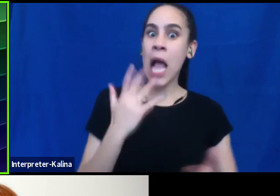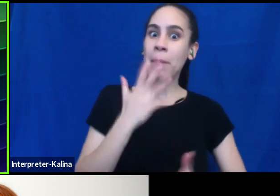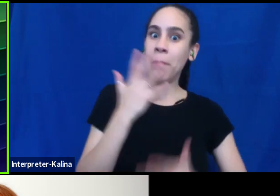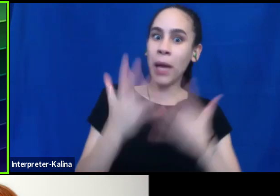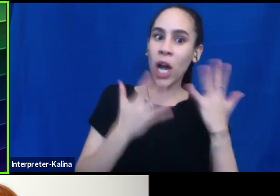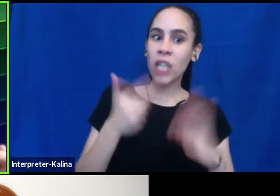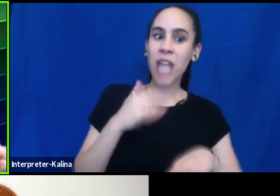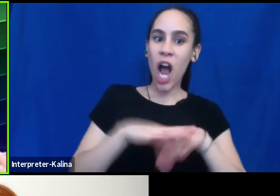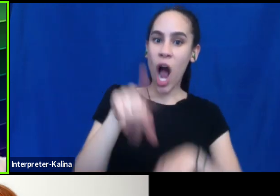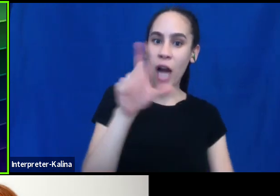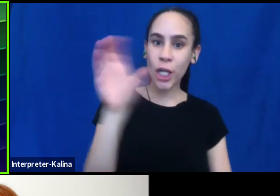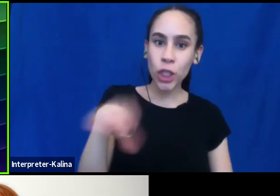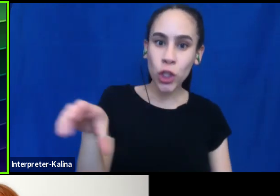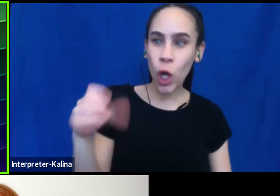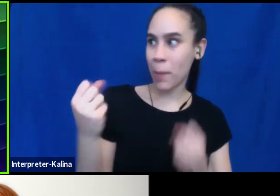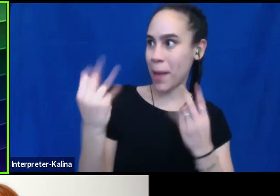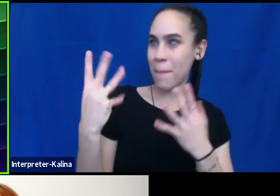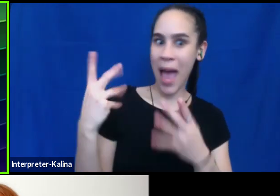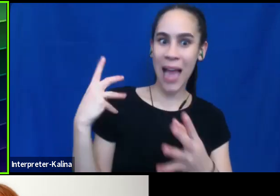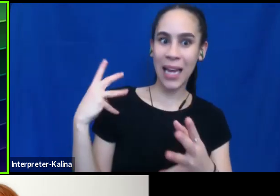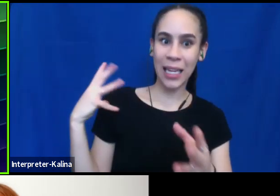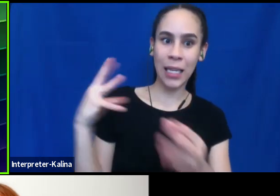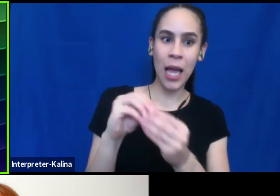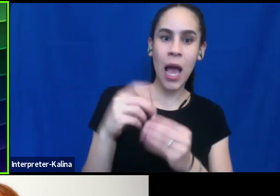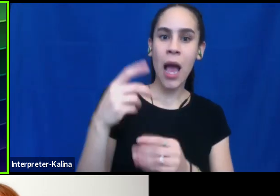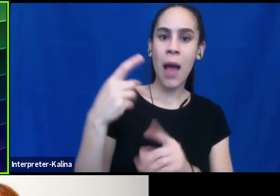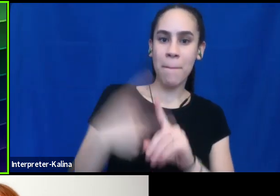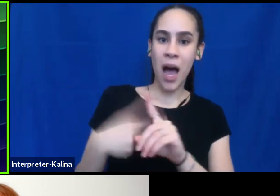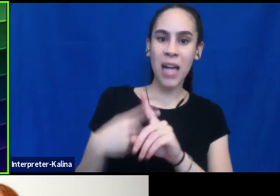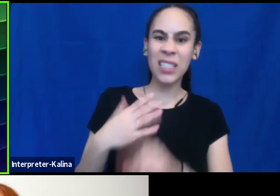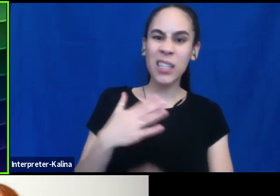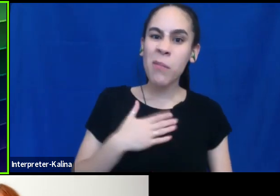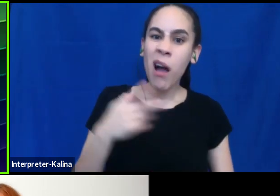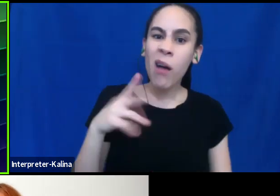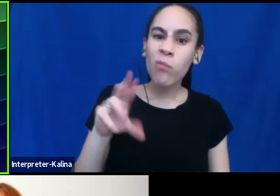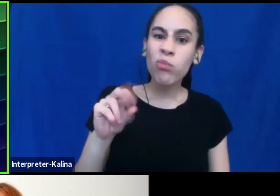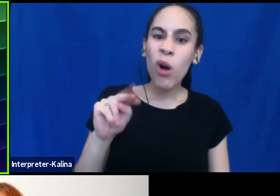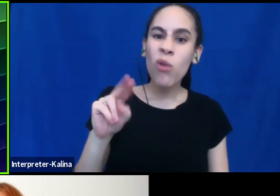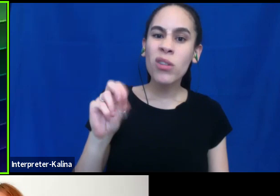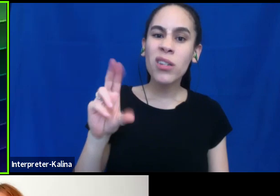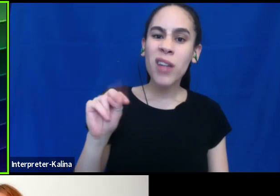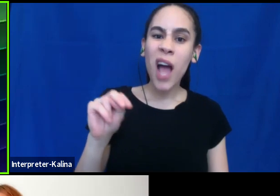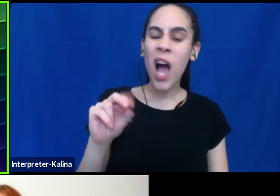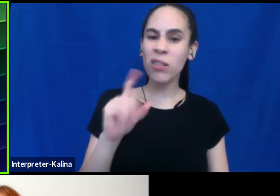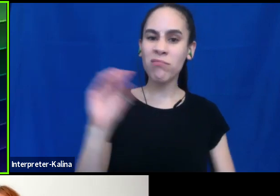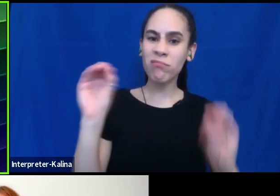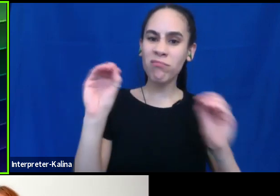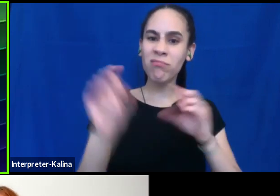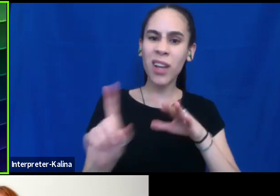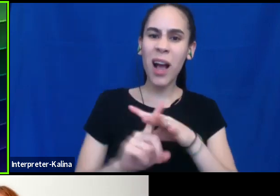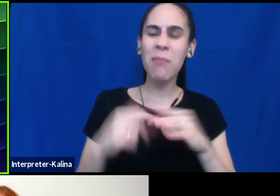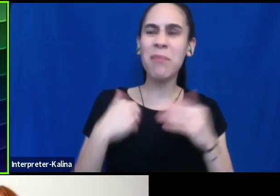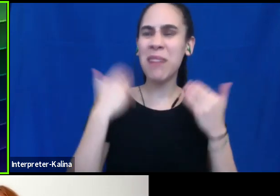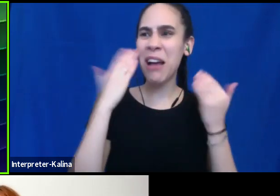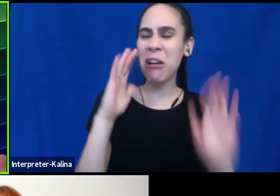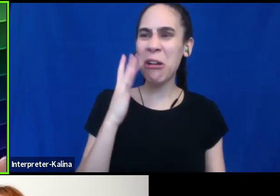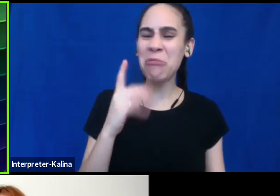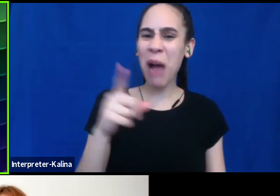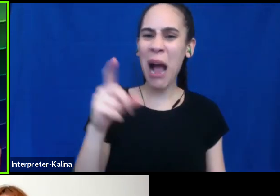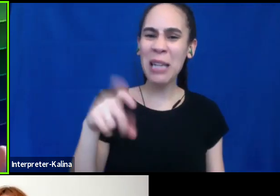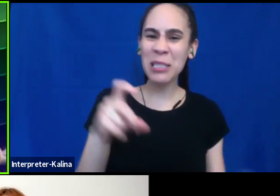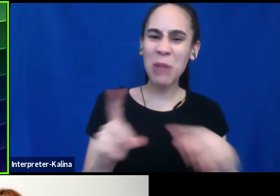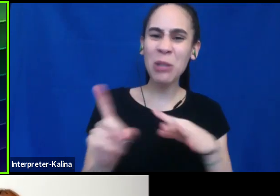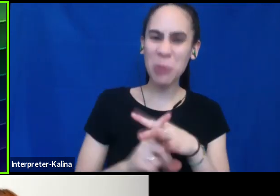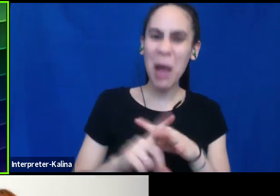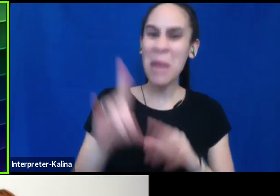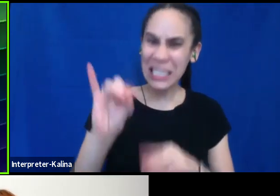for like months and I just realized my pronouns didn't come up right here by my name. I don't know why they're supposed to, they did